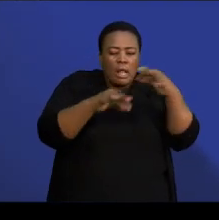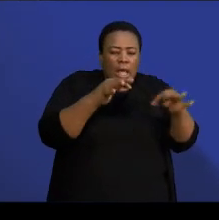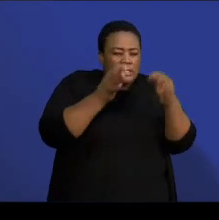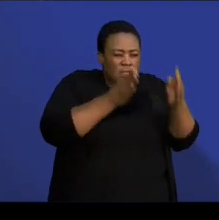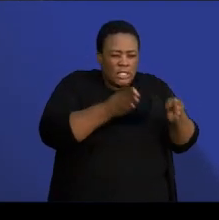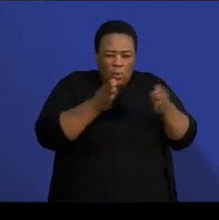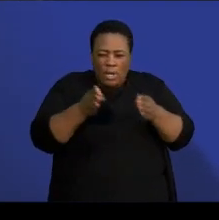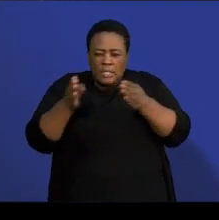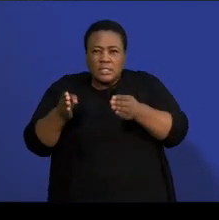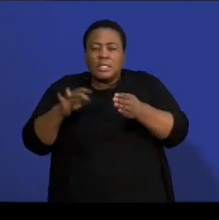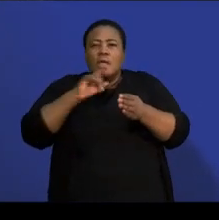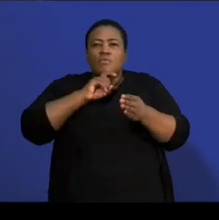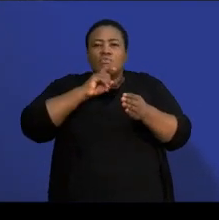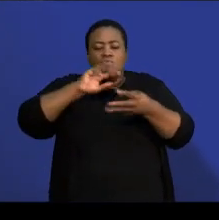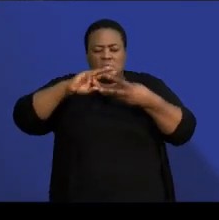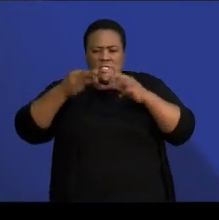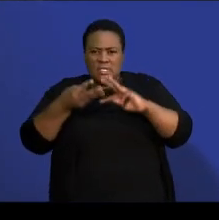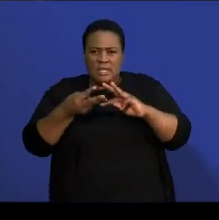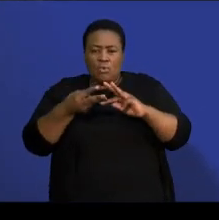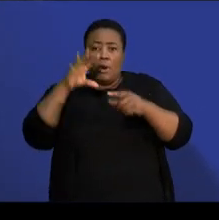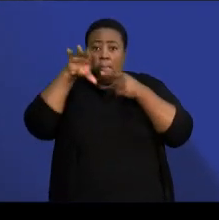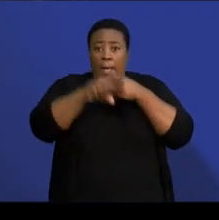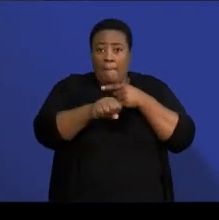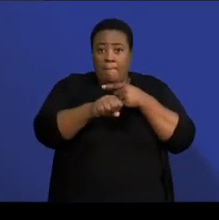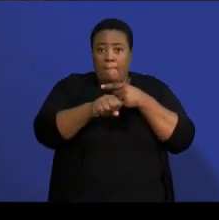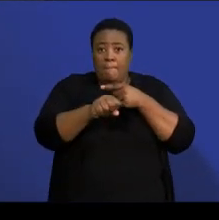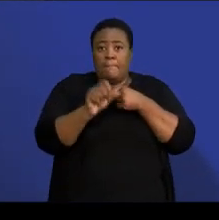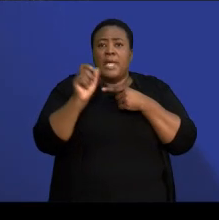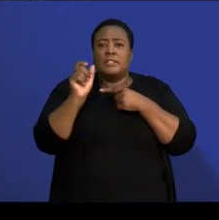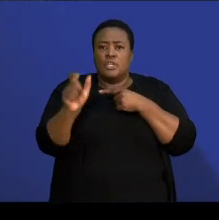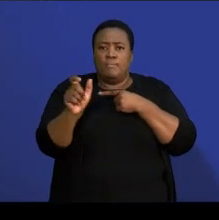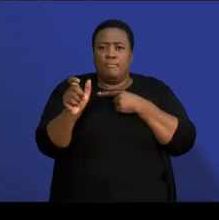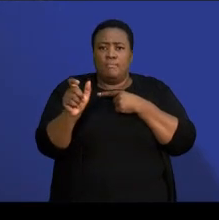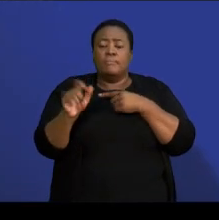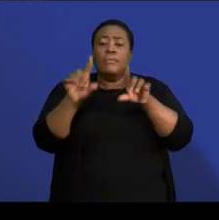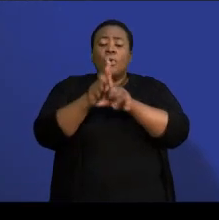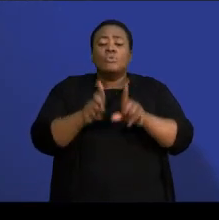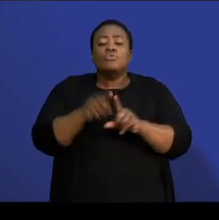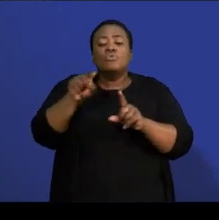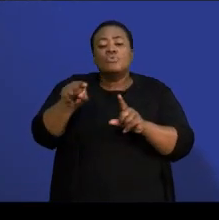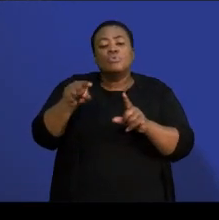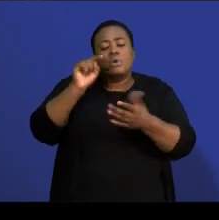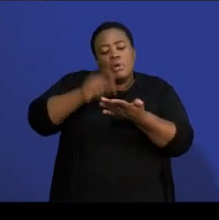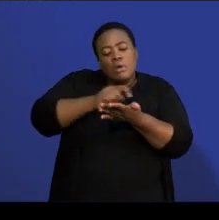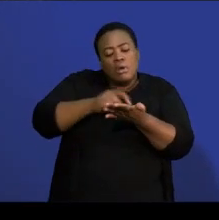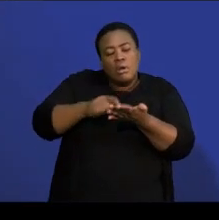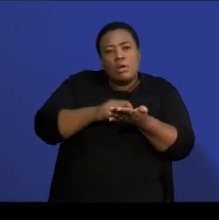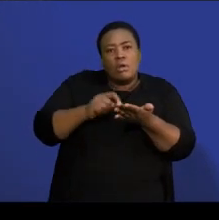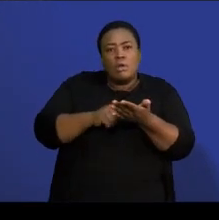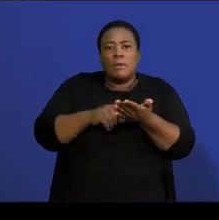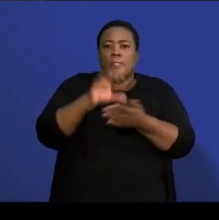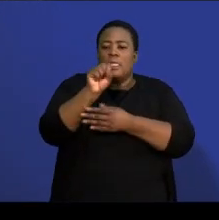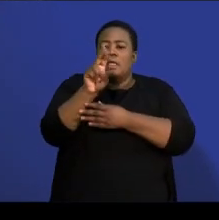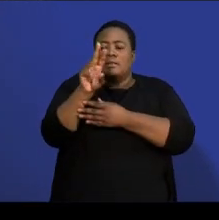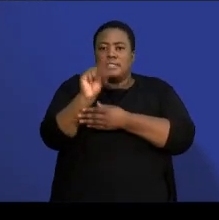equations to find a specific term. Also, you need to be calculating the sum of the series.